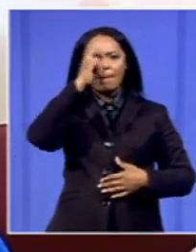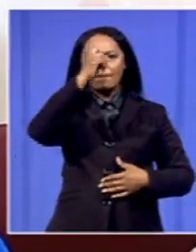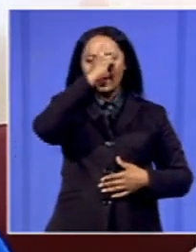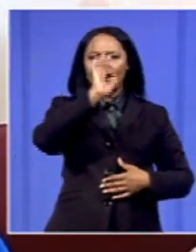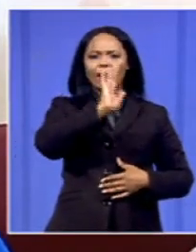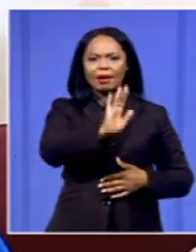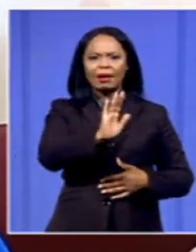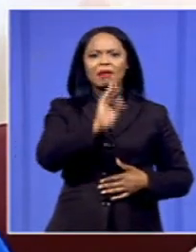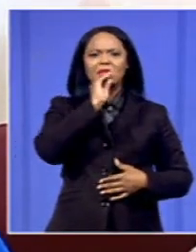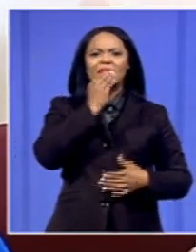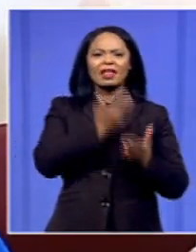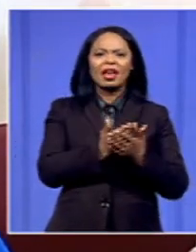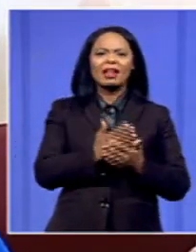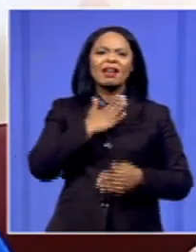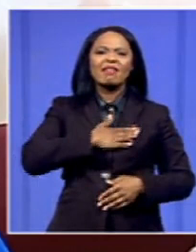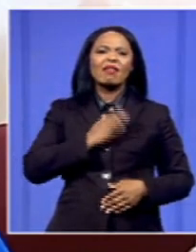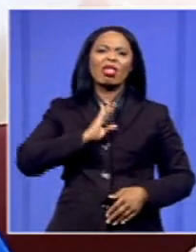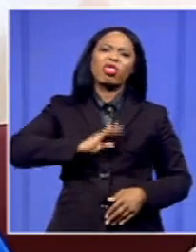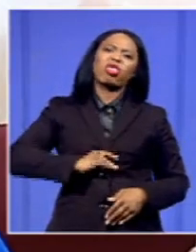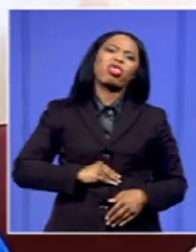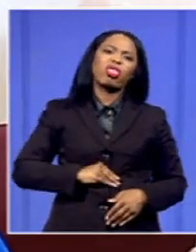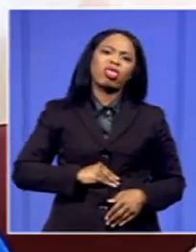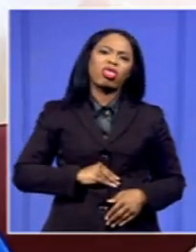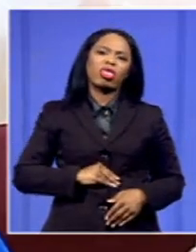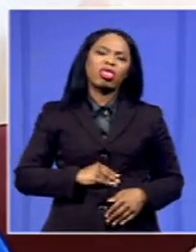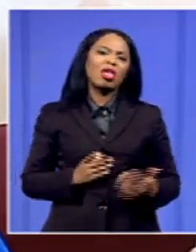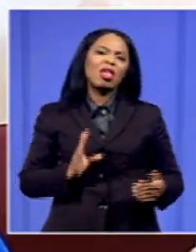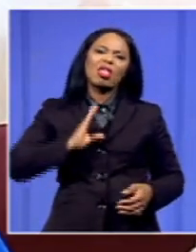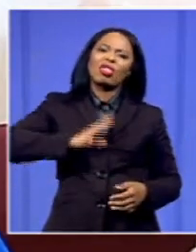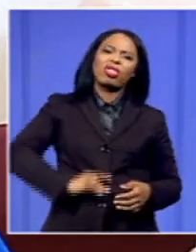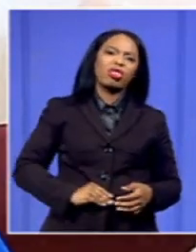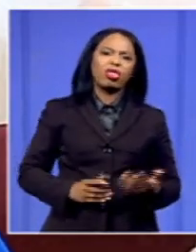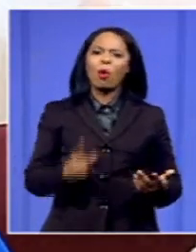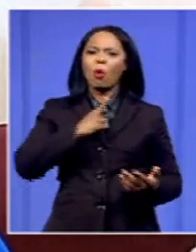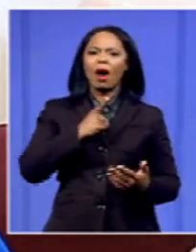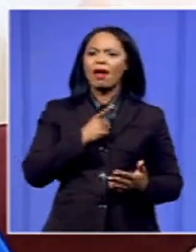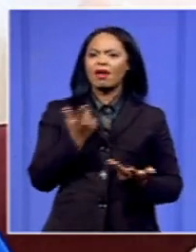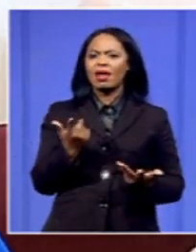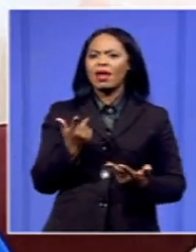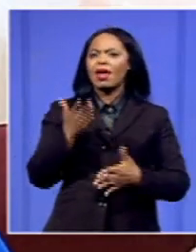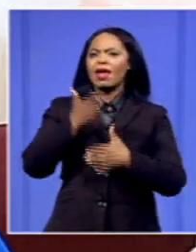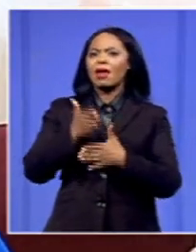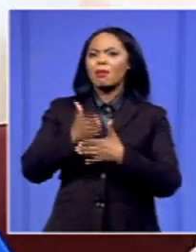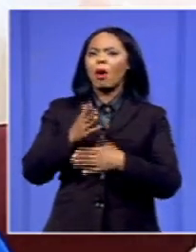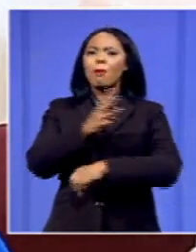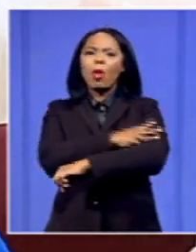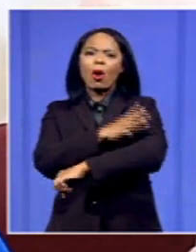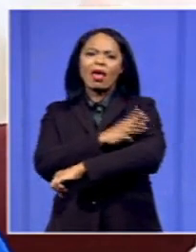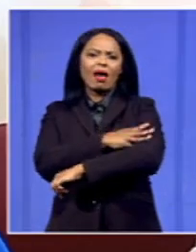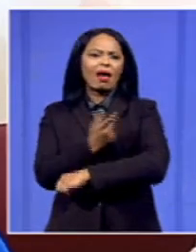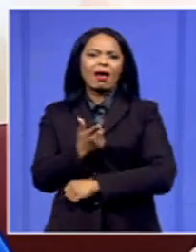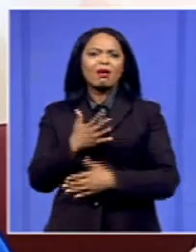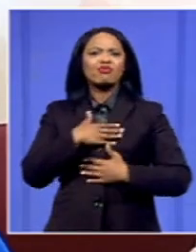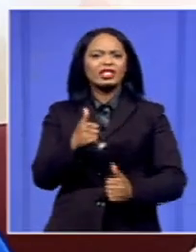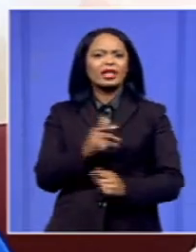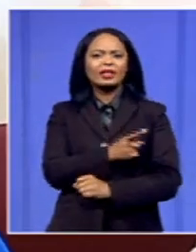bitter taste in their mouth, not, you know, feeling not appreciated by the employer. They are not finding value